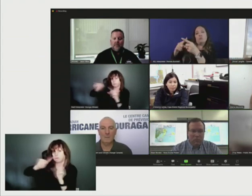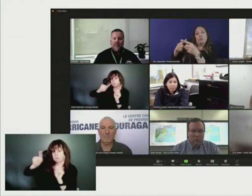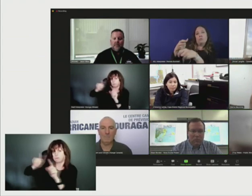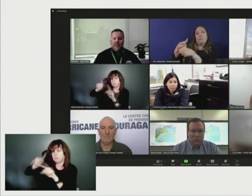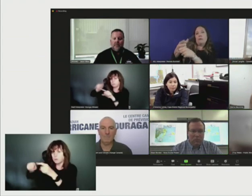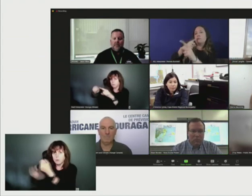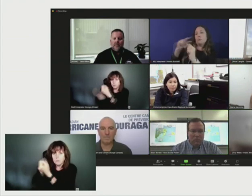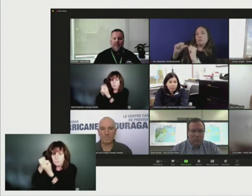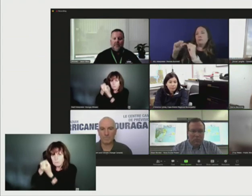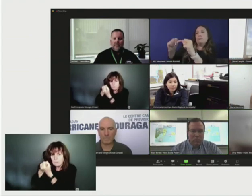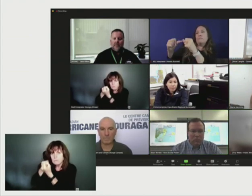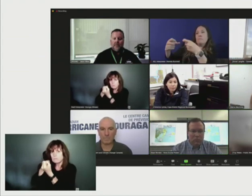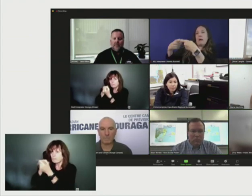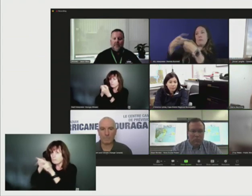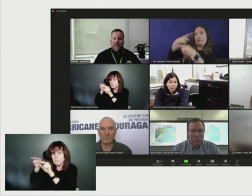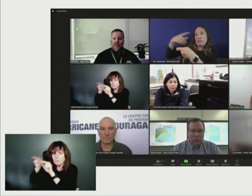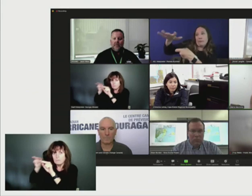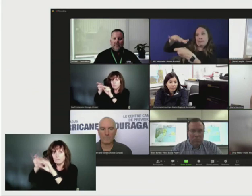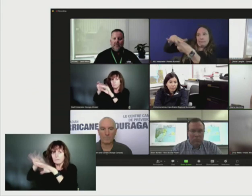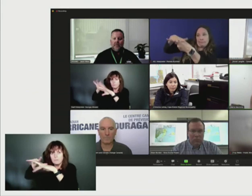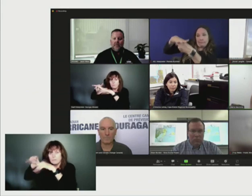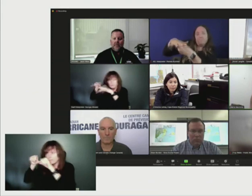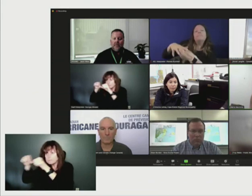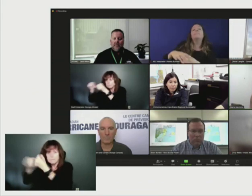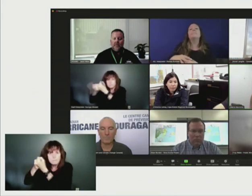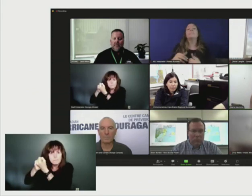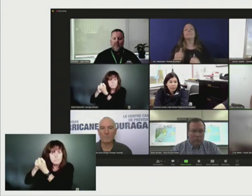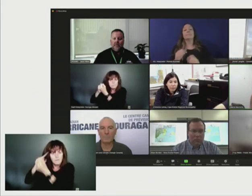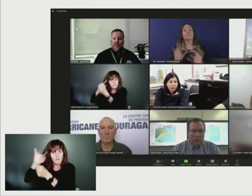Great, thank you. And her follow-up question is for Christina.